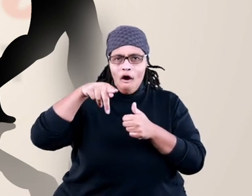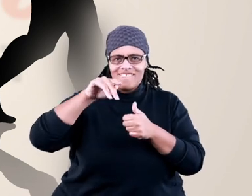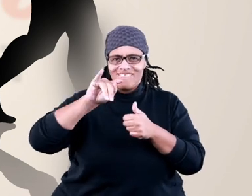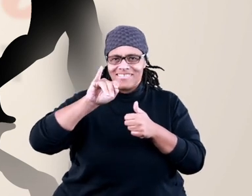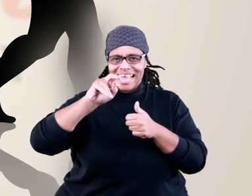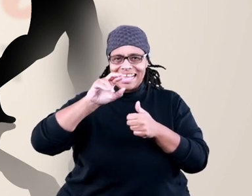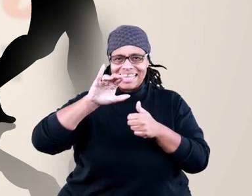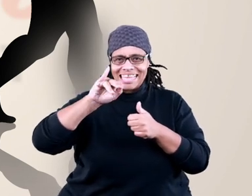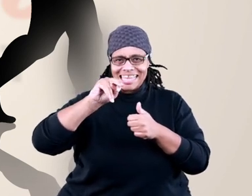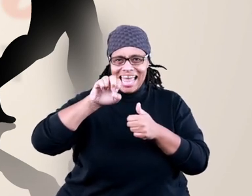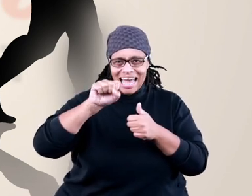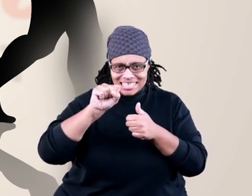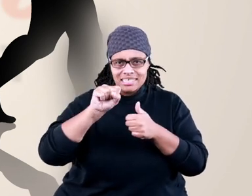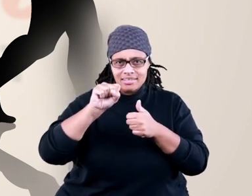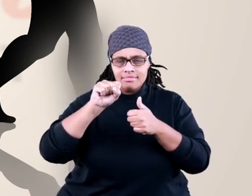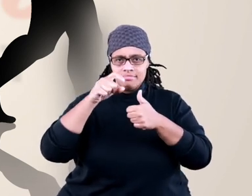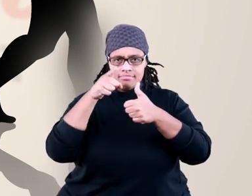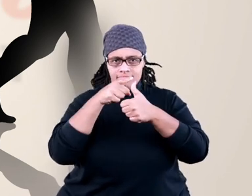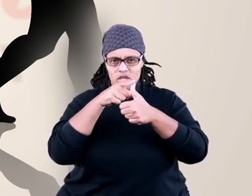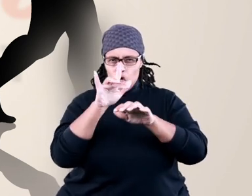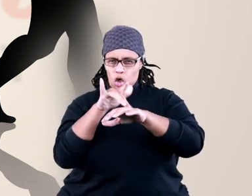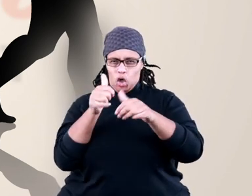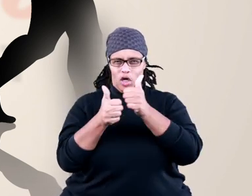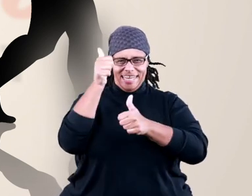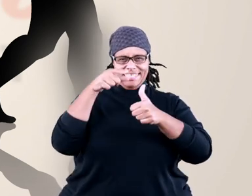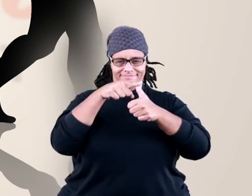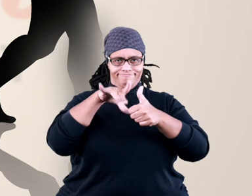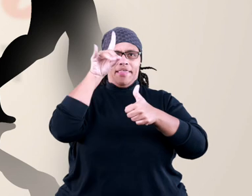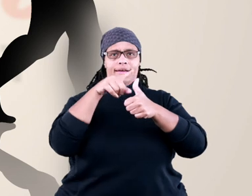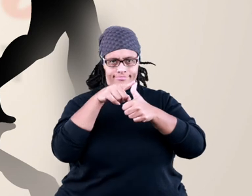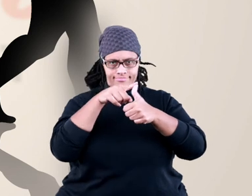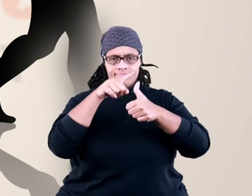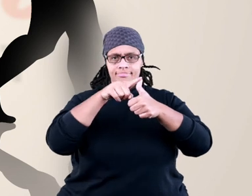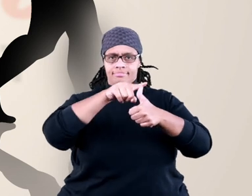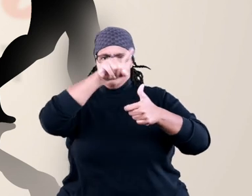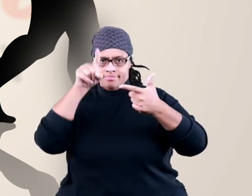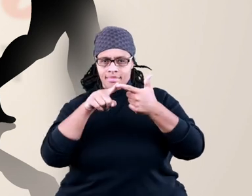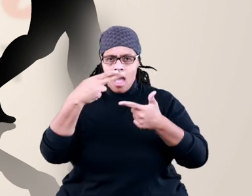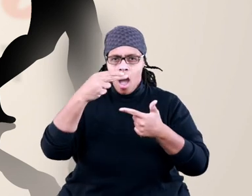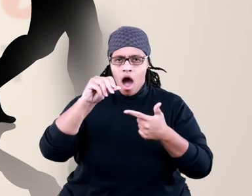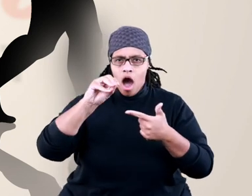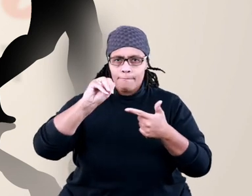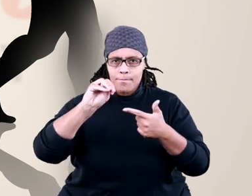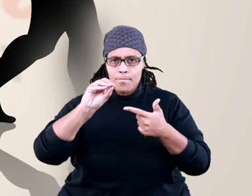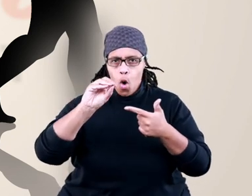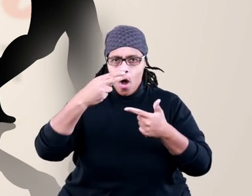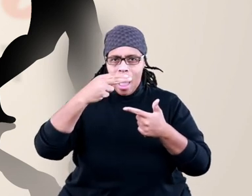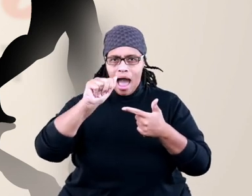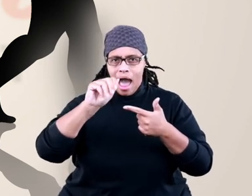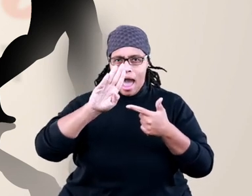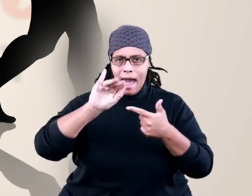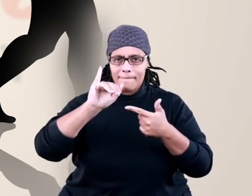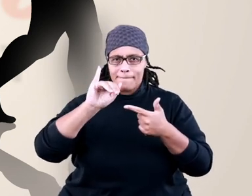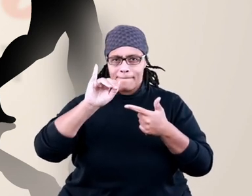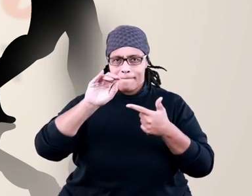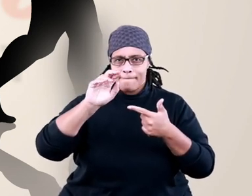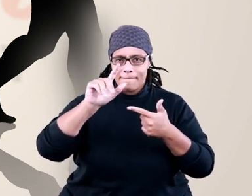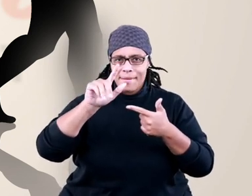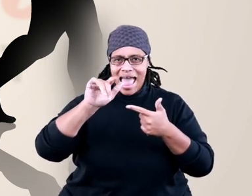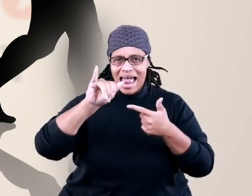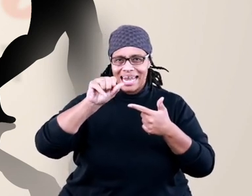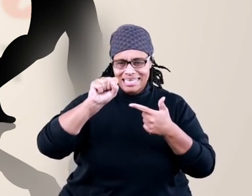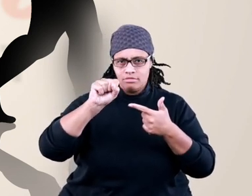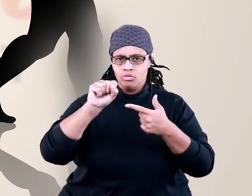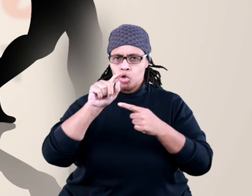Australopithecines, our earliest ancestors, Homo habilis, our tool-making